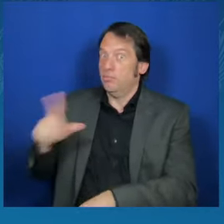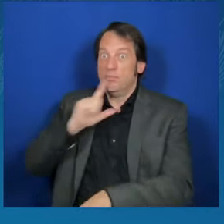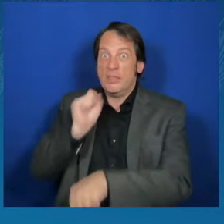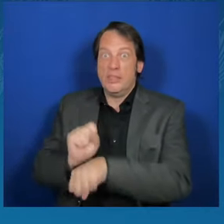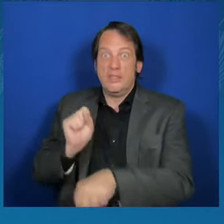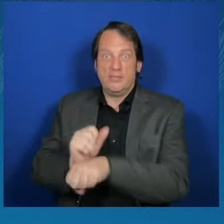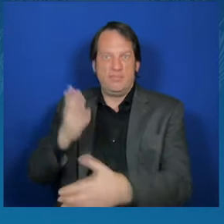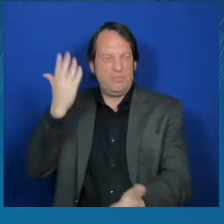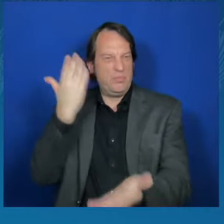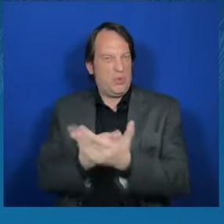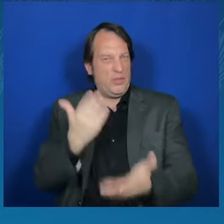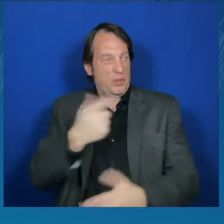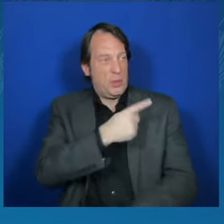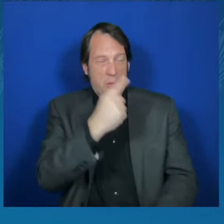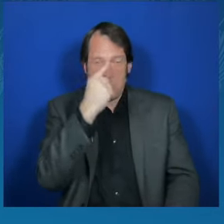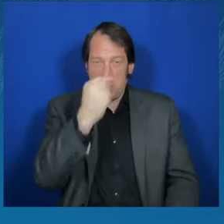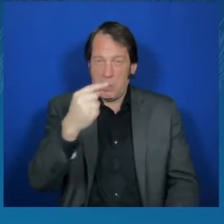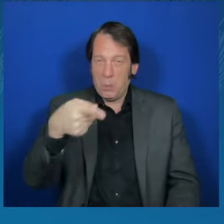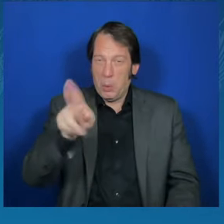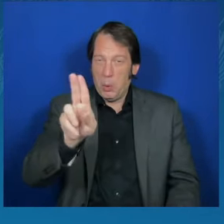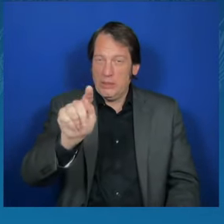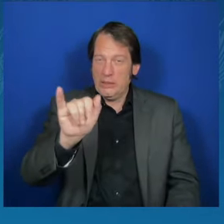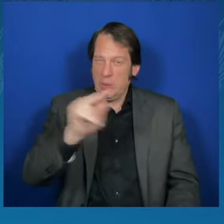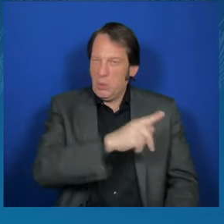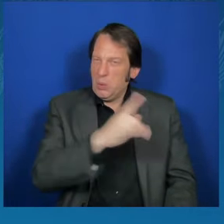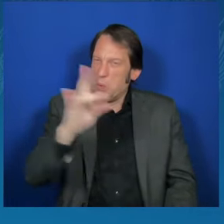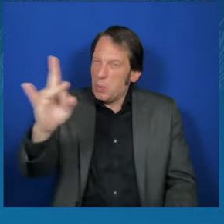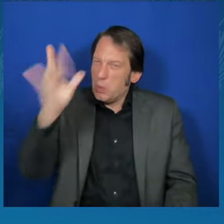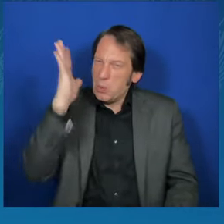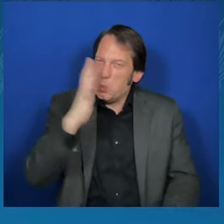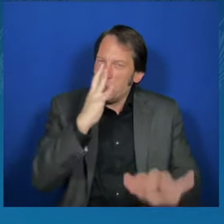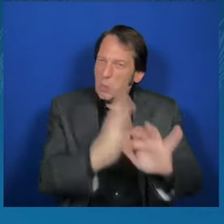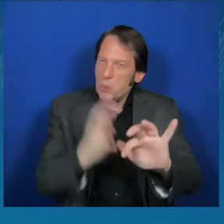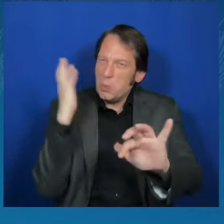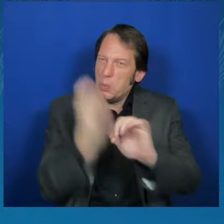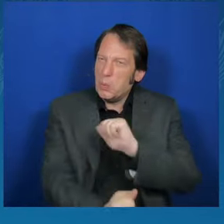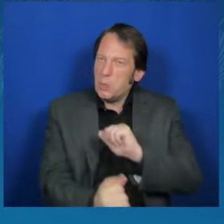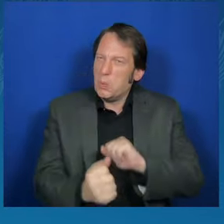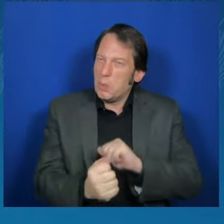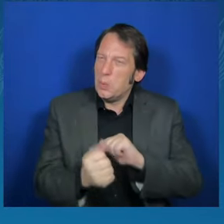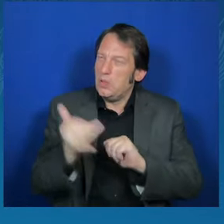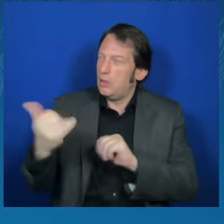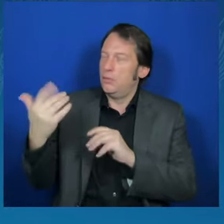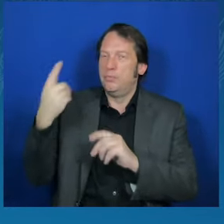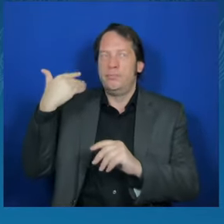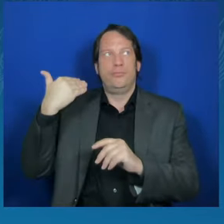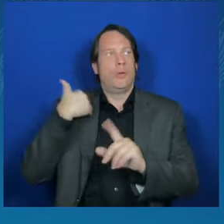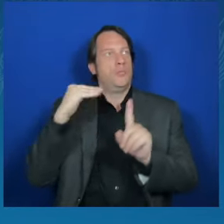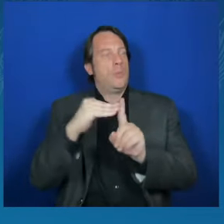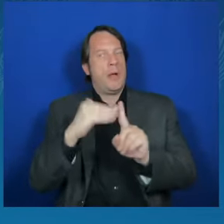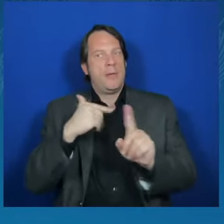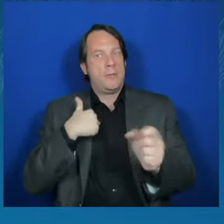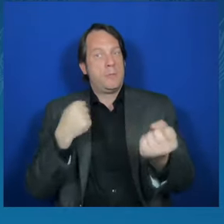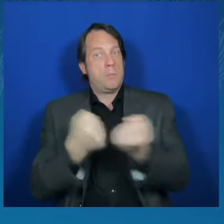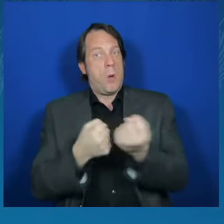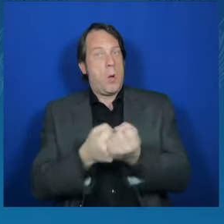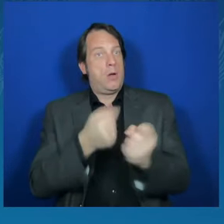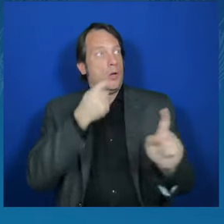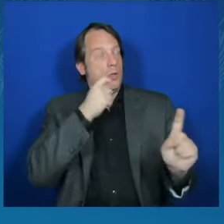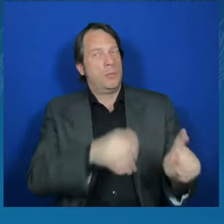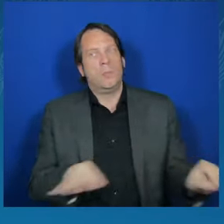so important, because Ukraine is fighting back heroically against Putin's continued brutality.